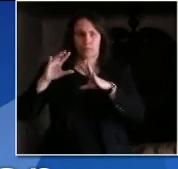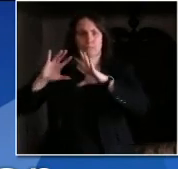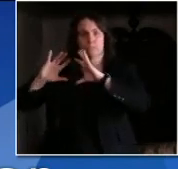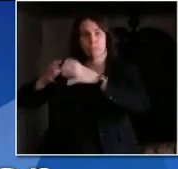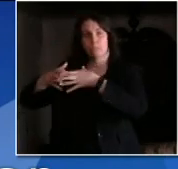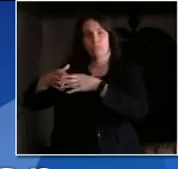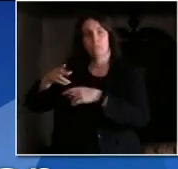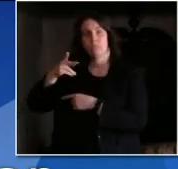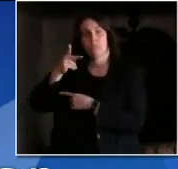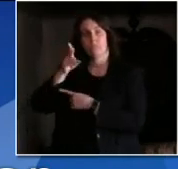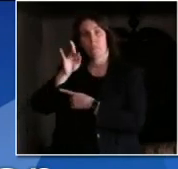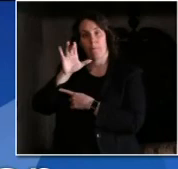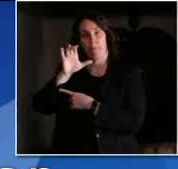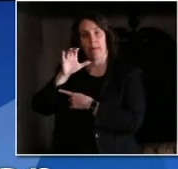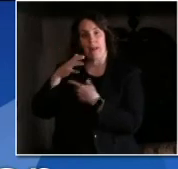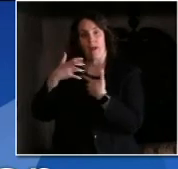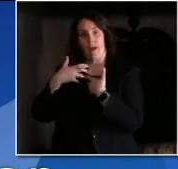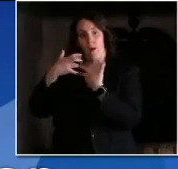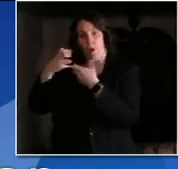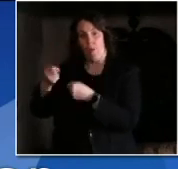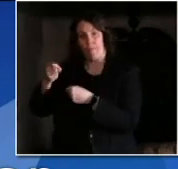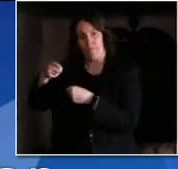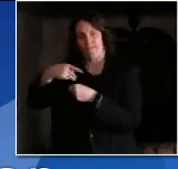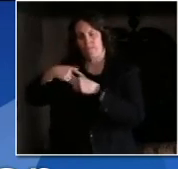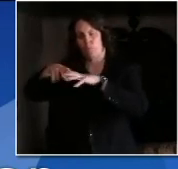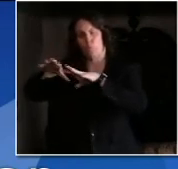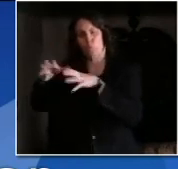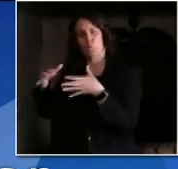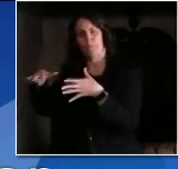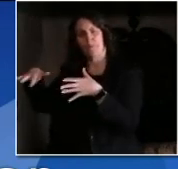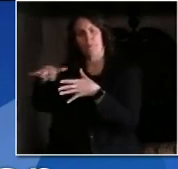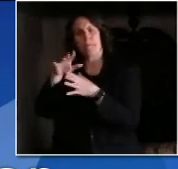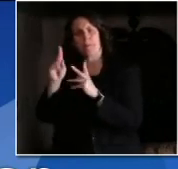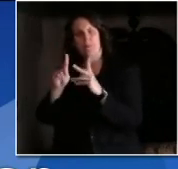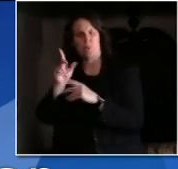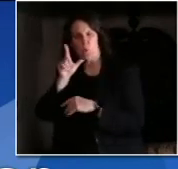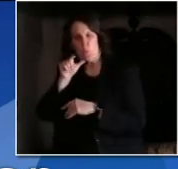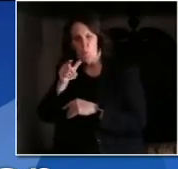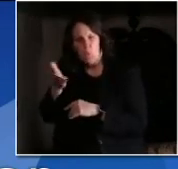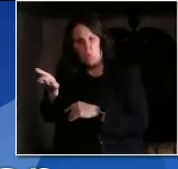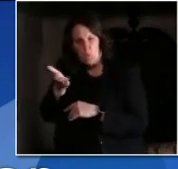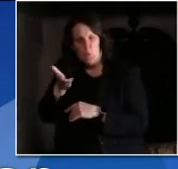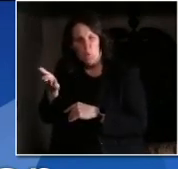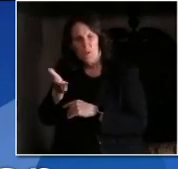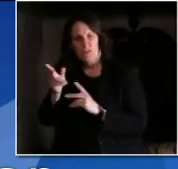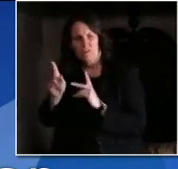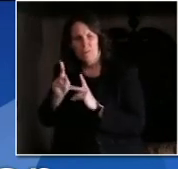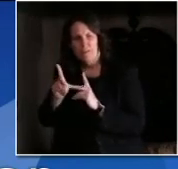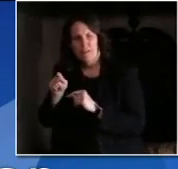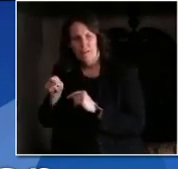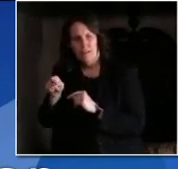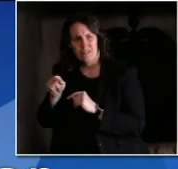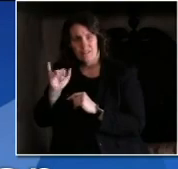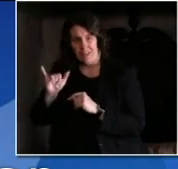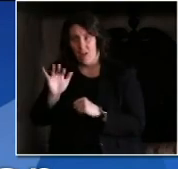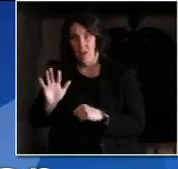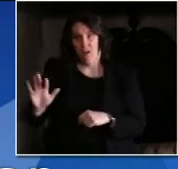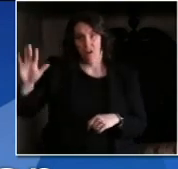with it. Can you talk a little bit about how this compact, the Midwest, is going to work and how you plan to